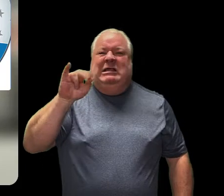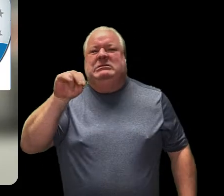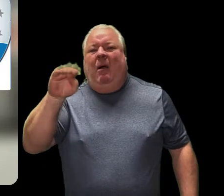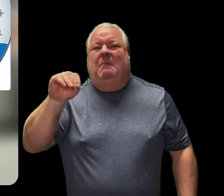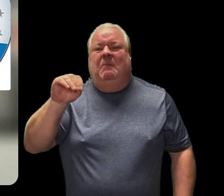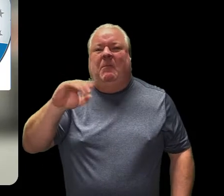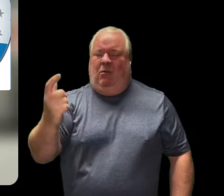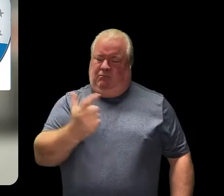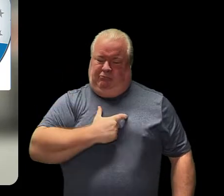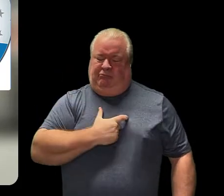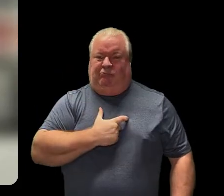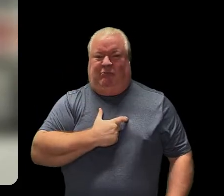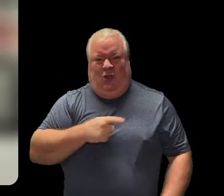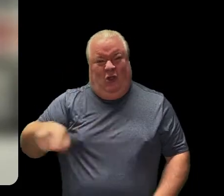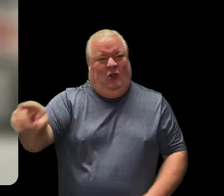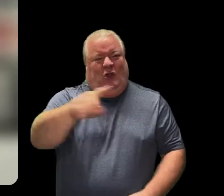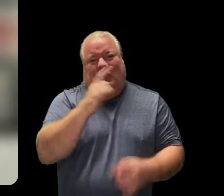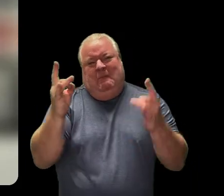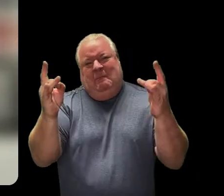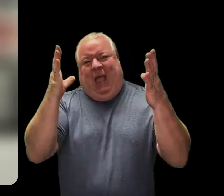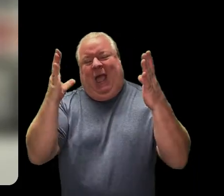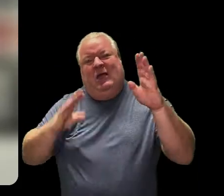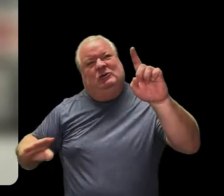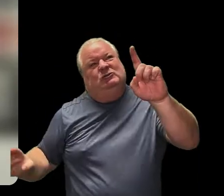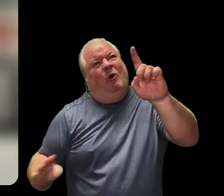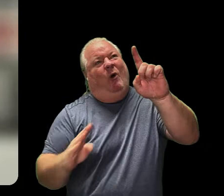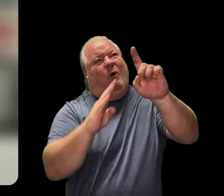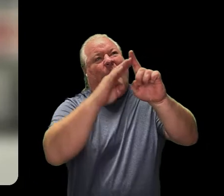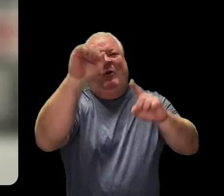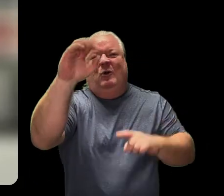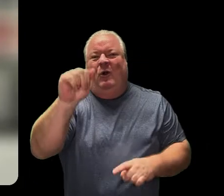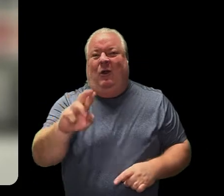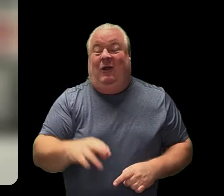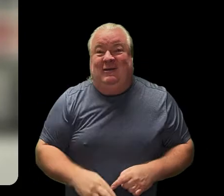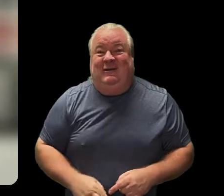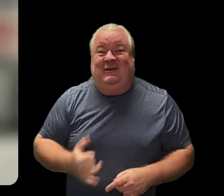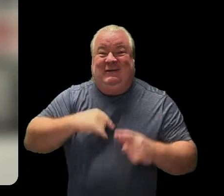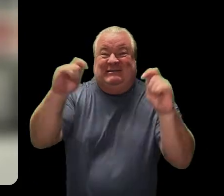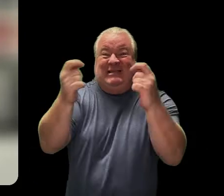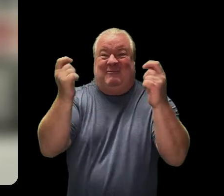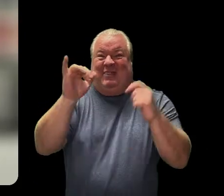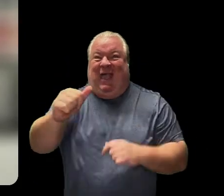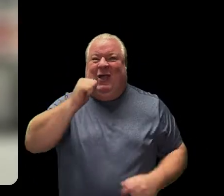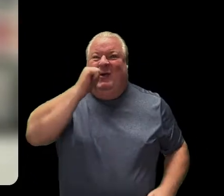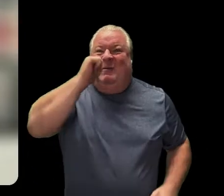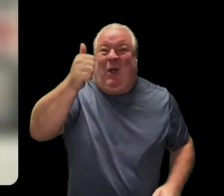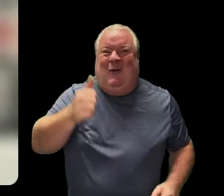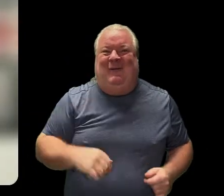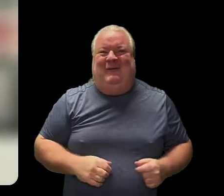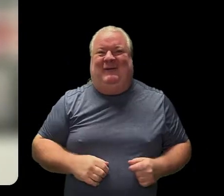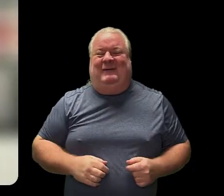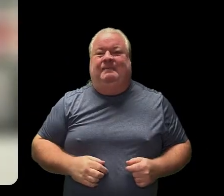award for knowing how to soar. It's pretty awesome. We're going to celebrate that tomorrow.